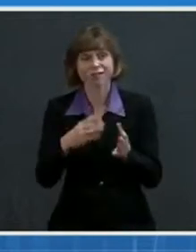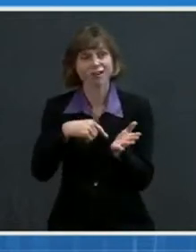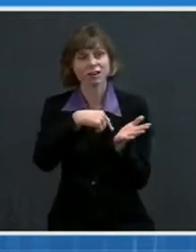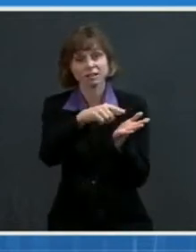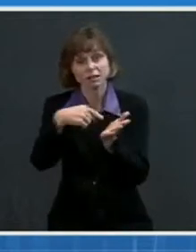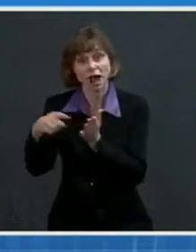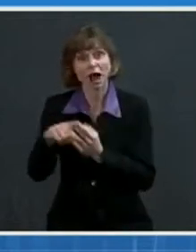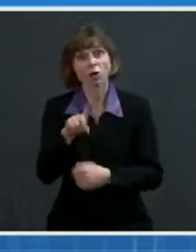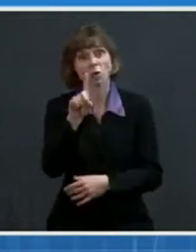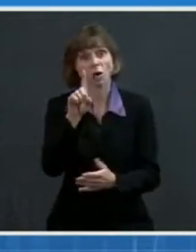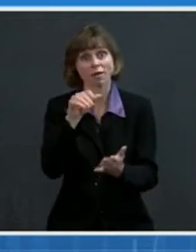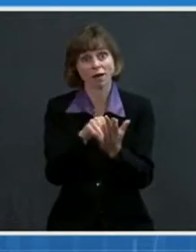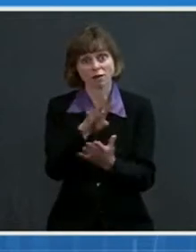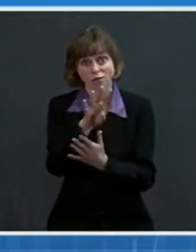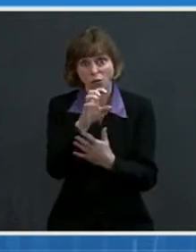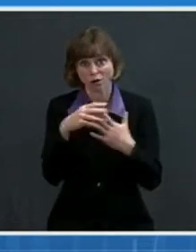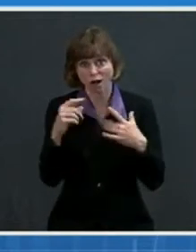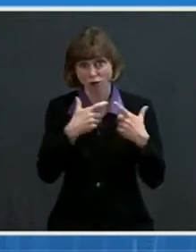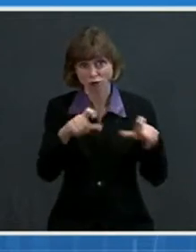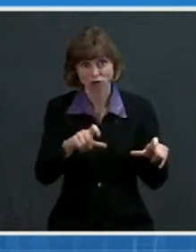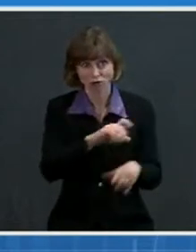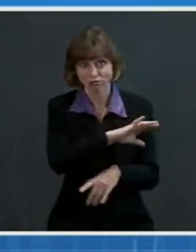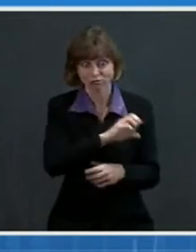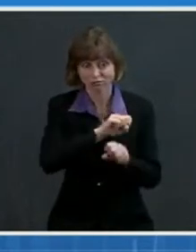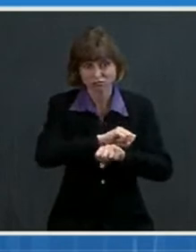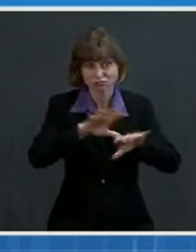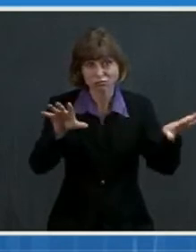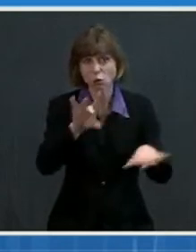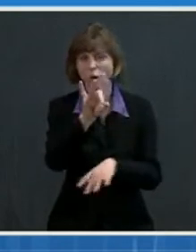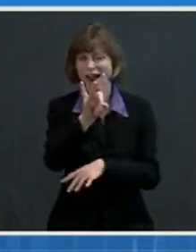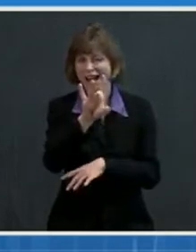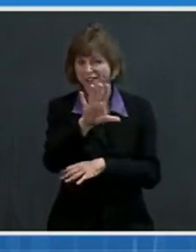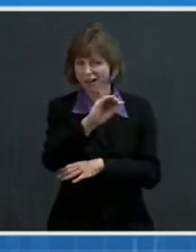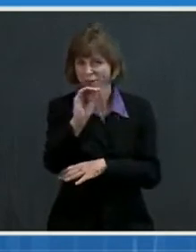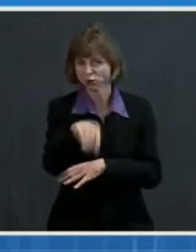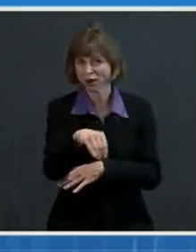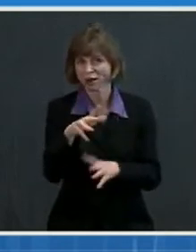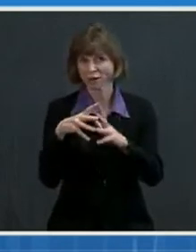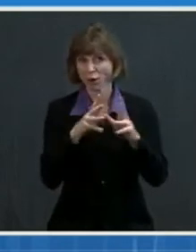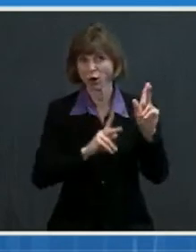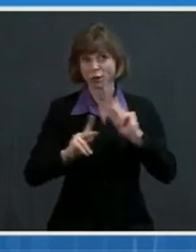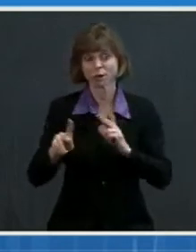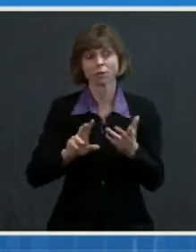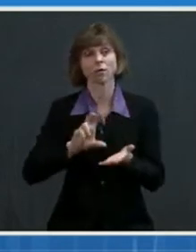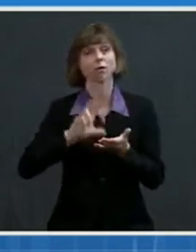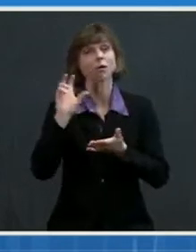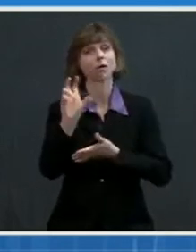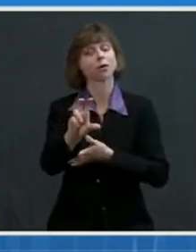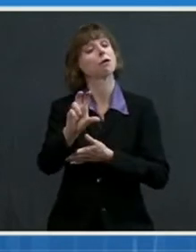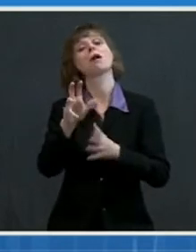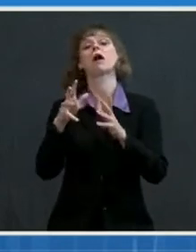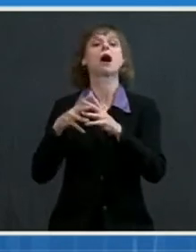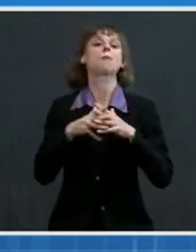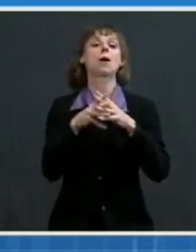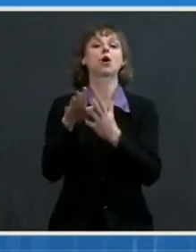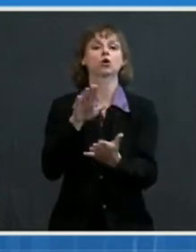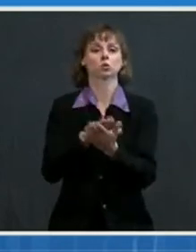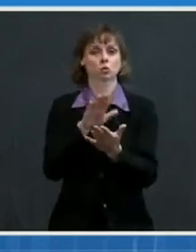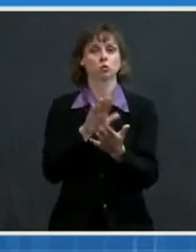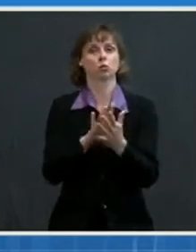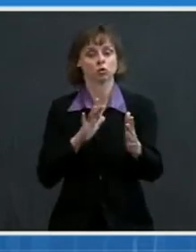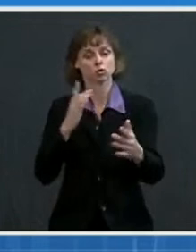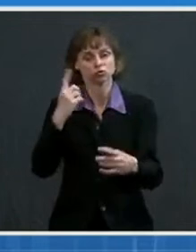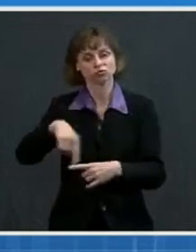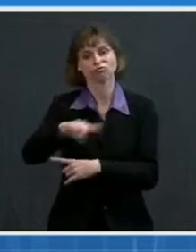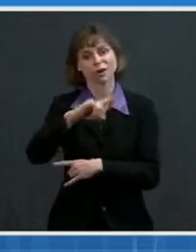percent of the country, fund our schools so they can reopen safely and so our kids can catch up quickly, and create seven